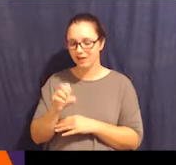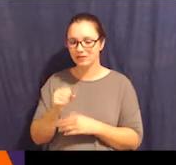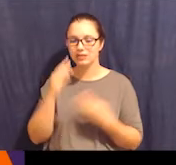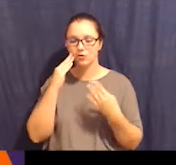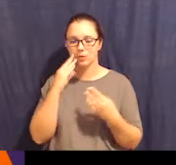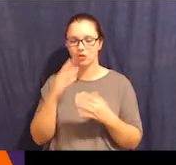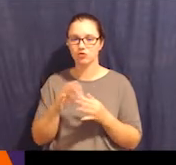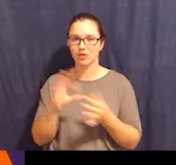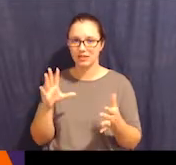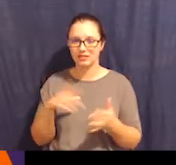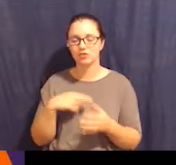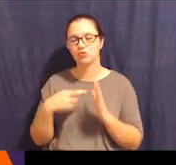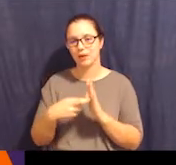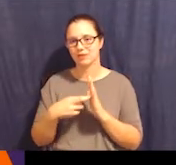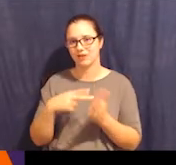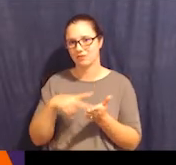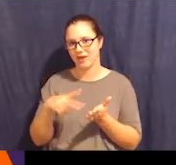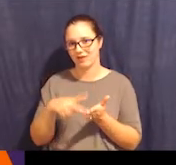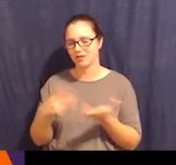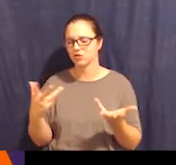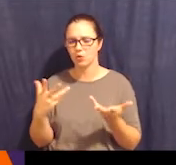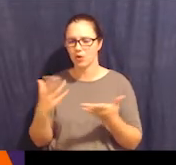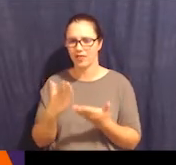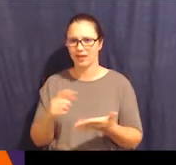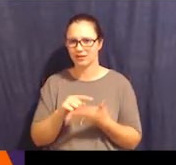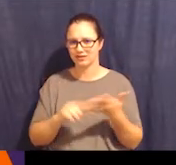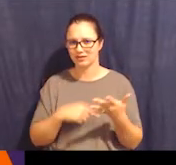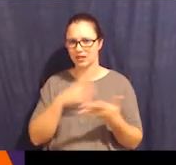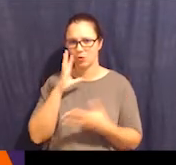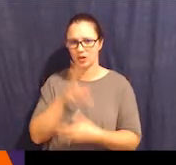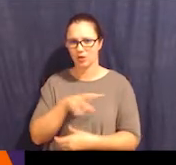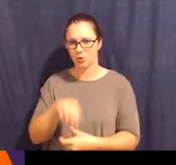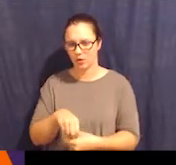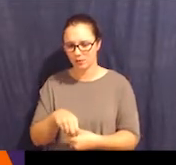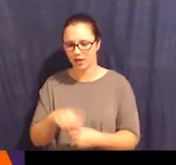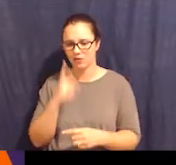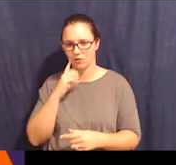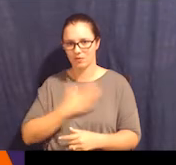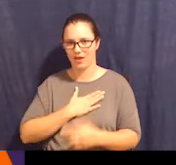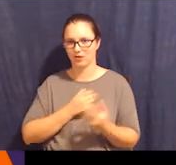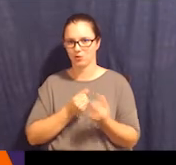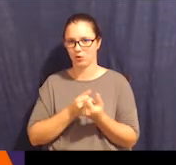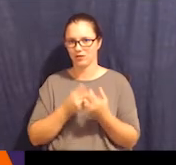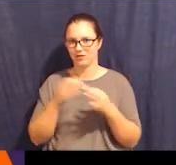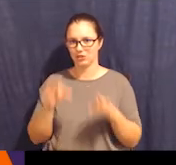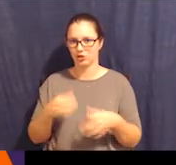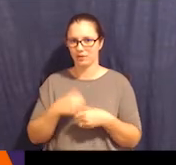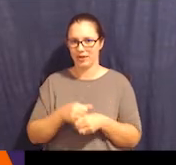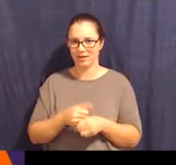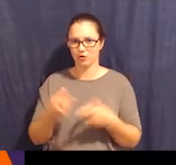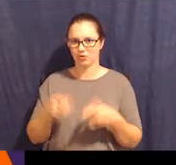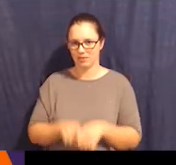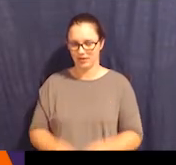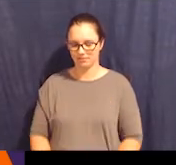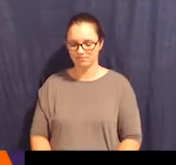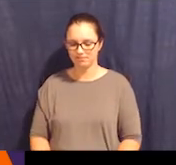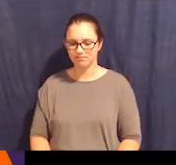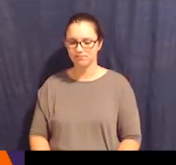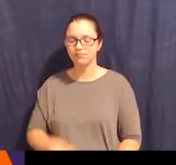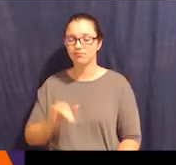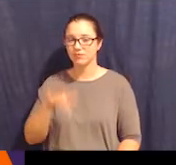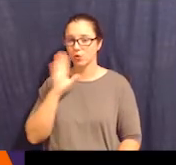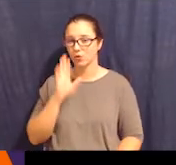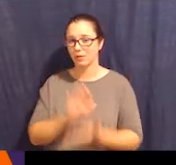incorporate into my supported decision making agreement? Is it going to be a supported decision making agreement that references the